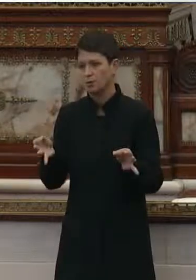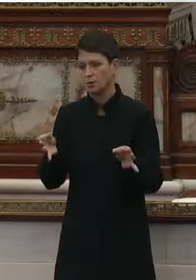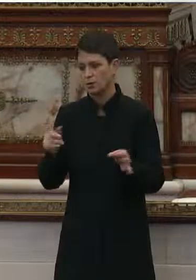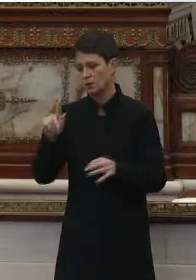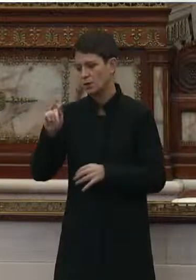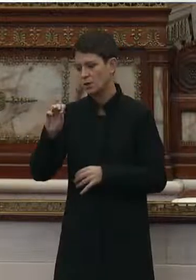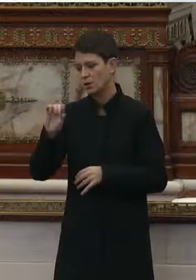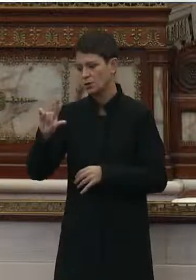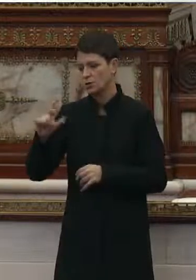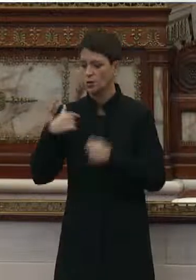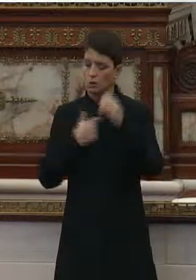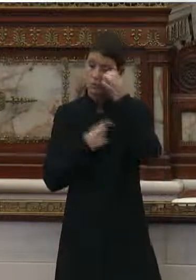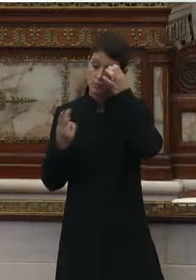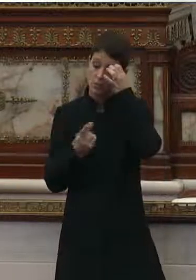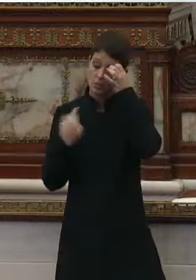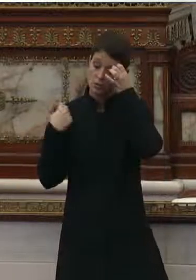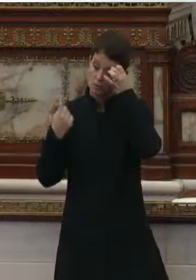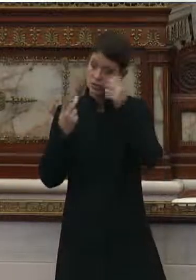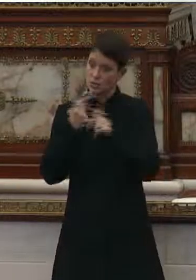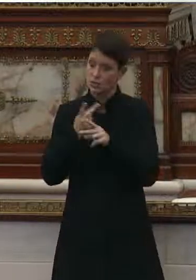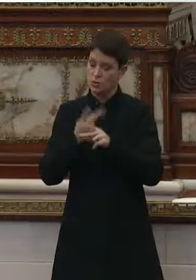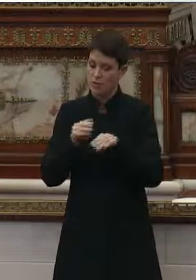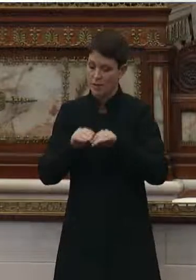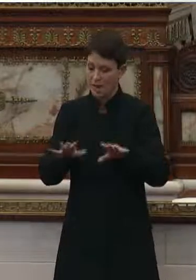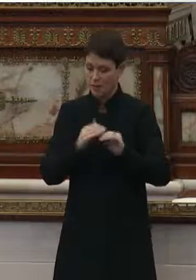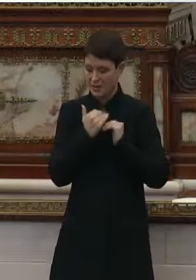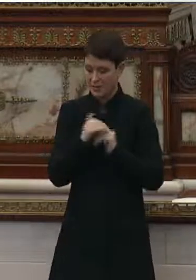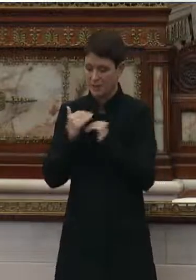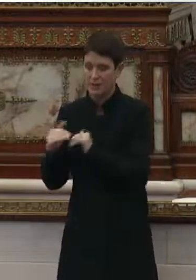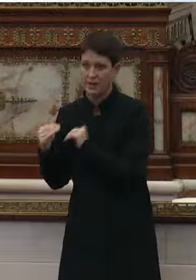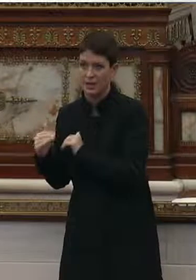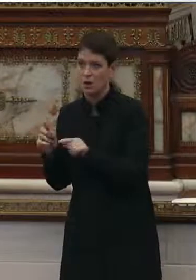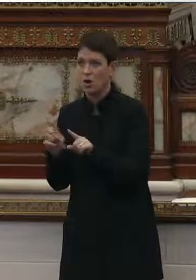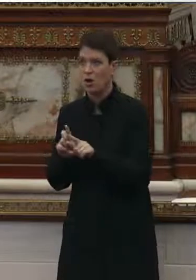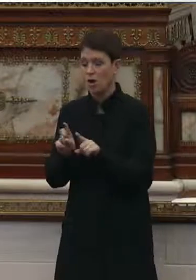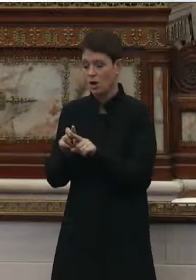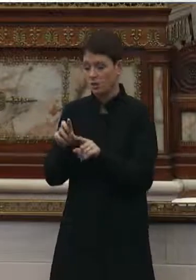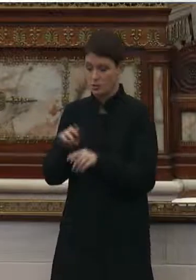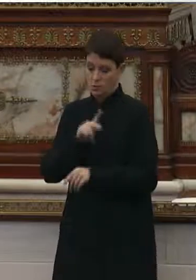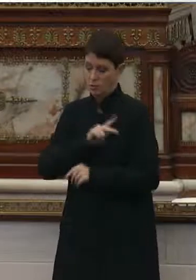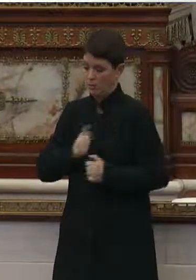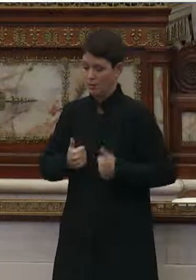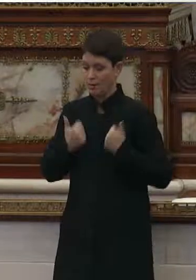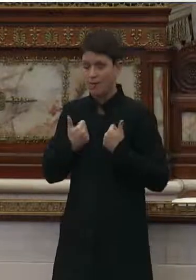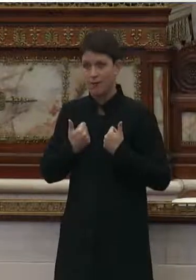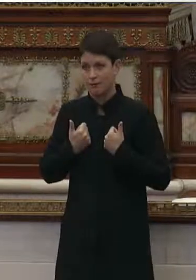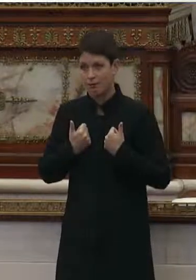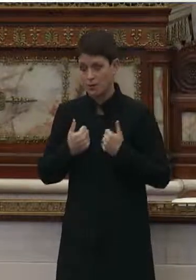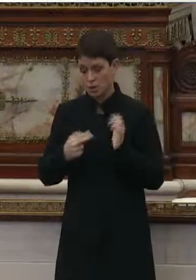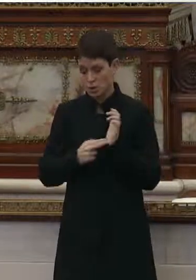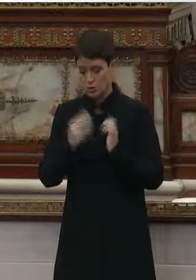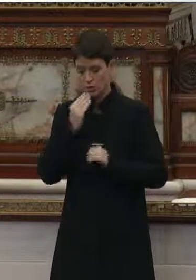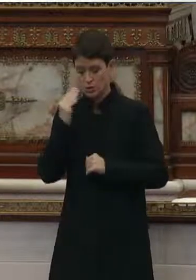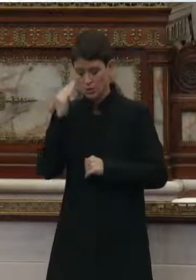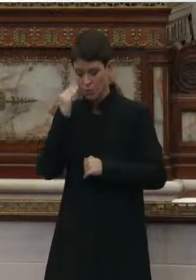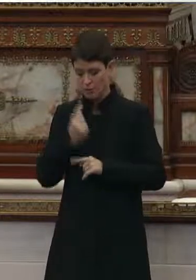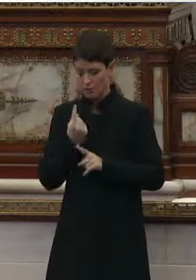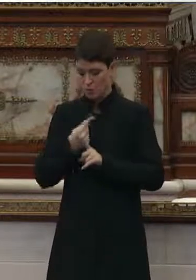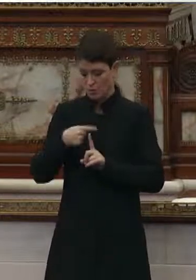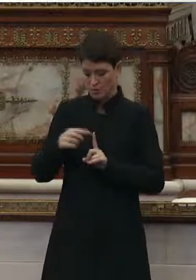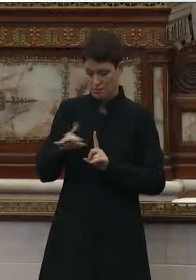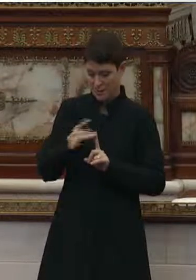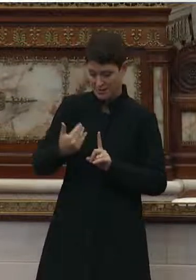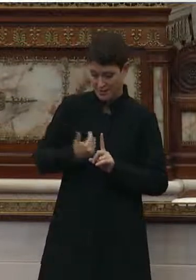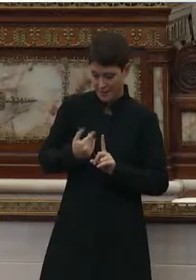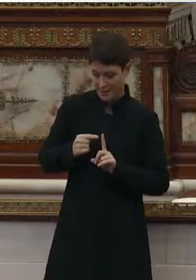tool that we've been using to keep these outbreaks small. And the same thing applies in our personal lives. So in a nursing home, if there's one positive